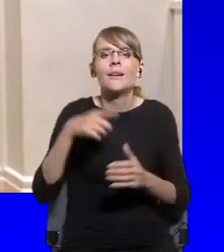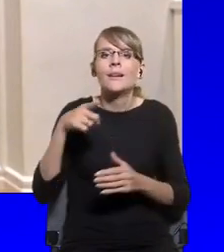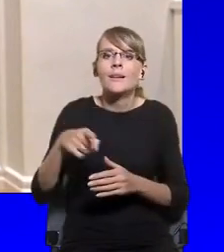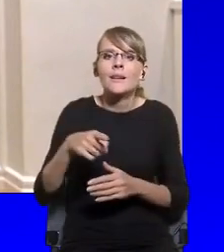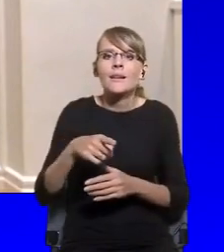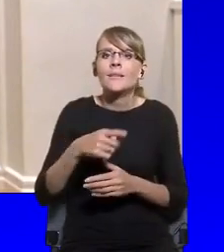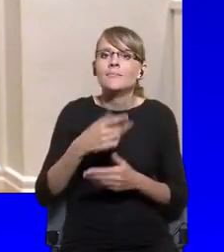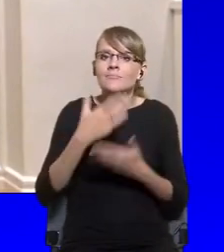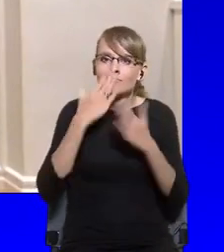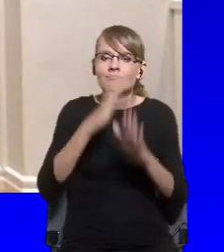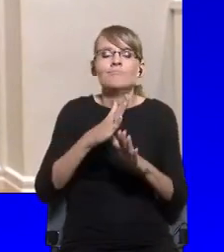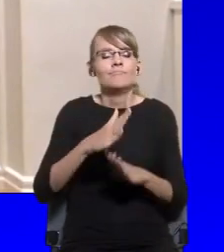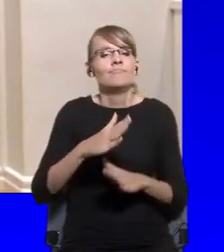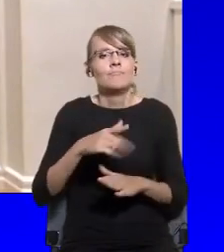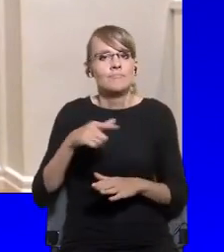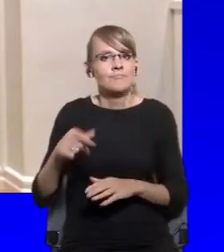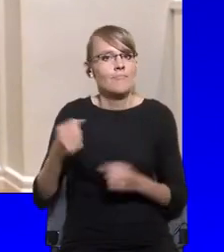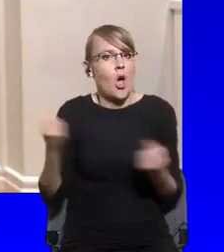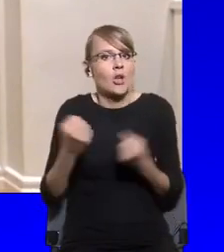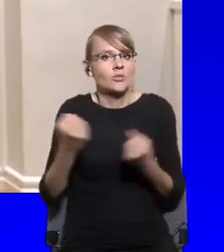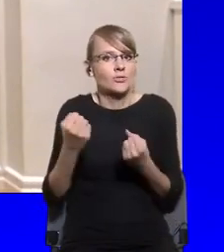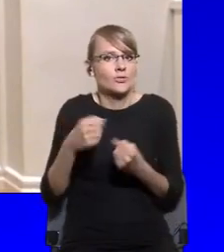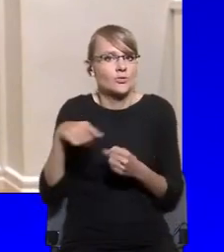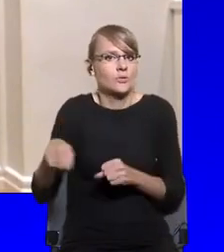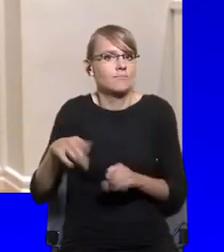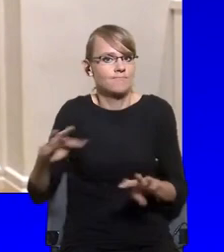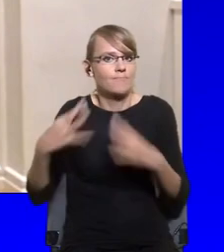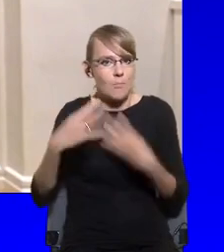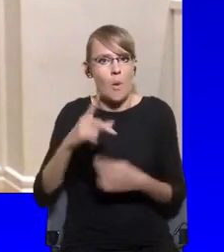including the US, this seems to work.